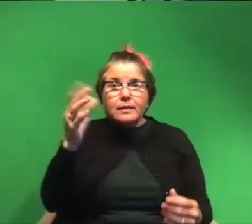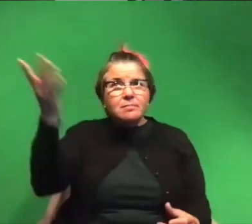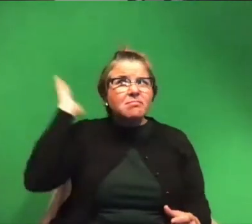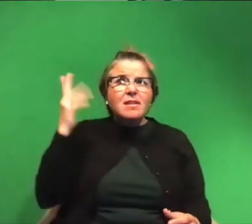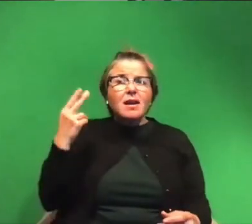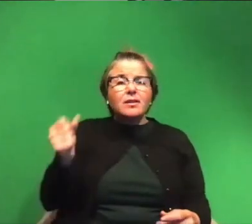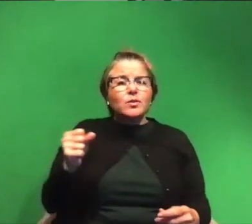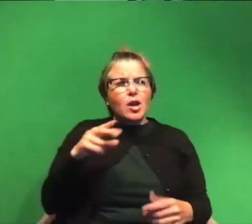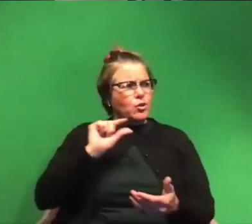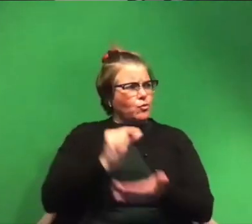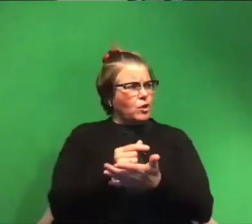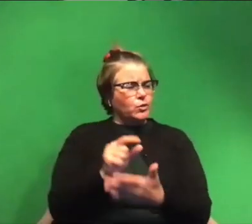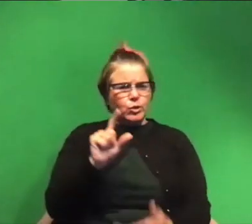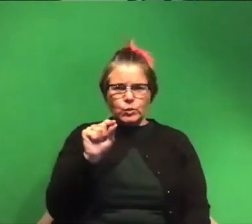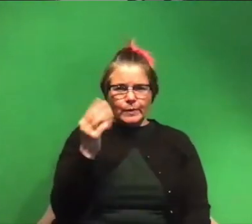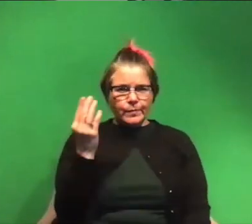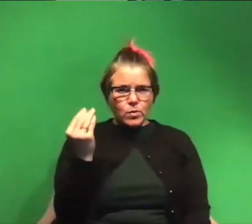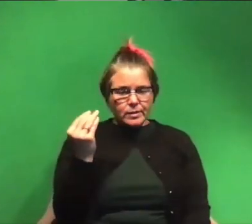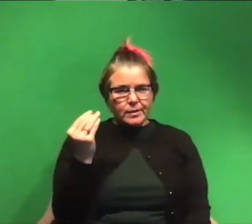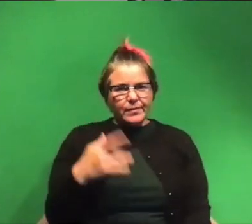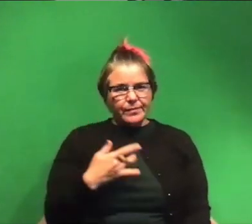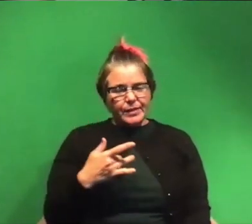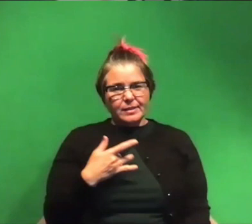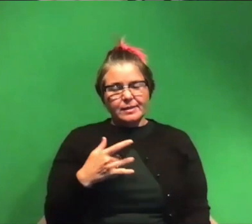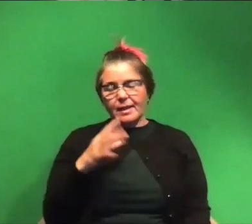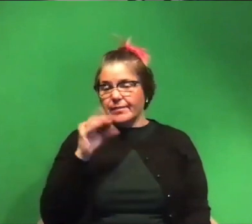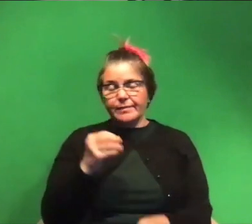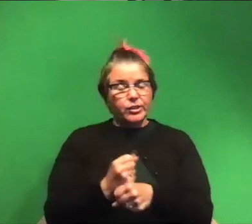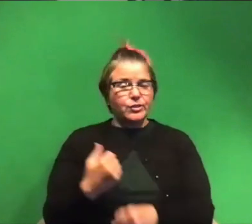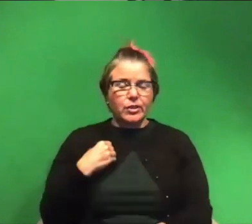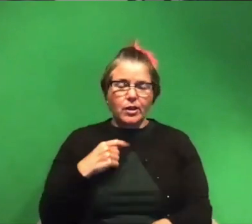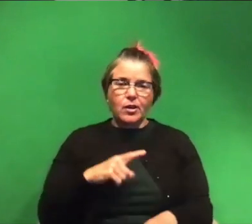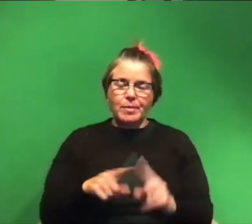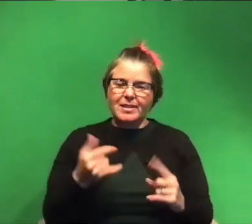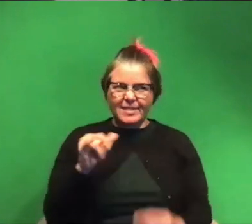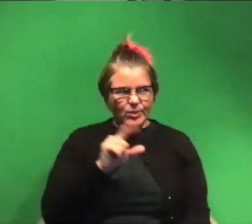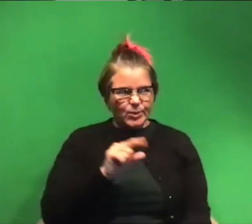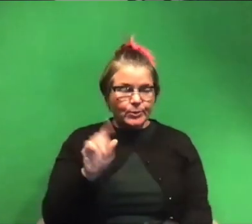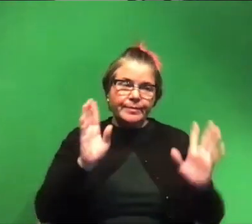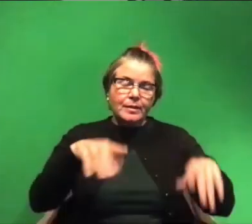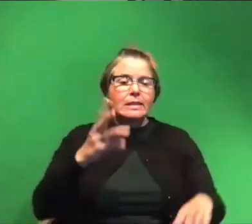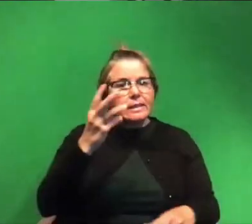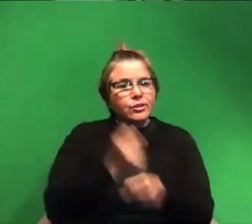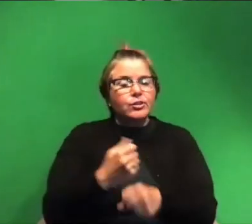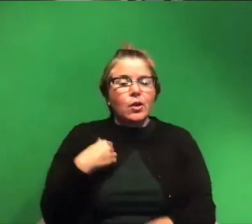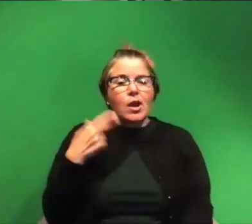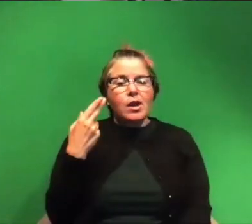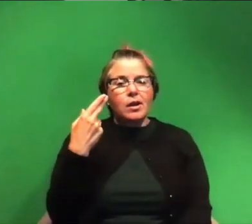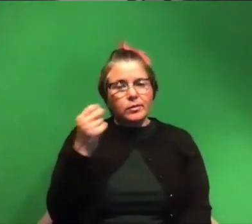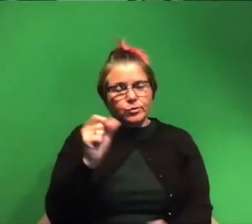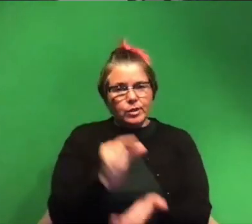school i graduated in 2014 so that feels like it was 50 years ago but it's still 2020 so six years ago um